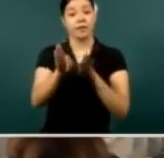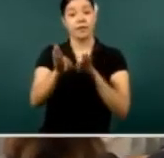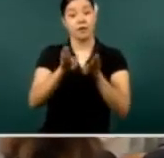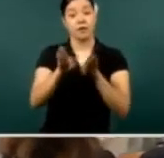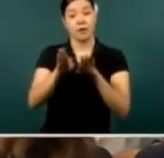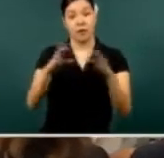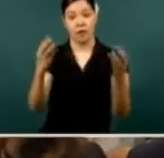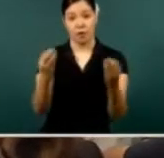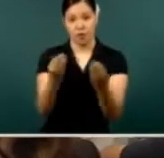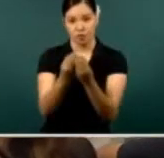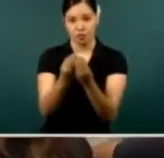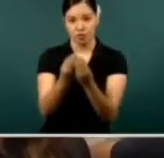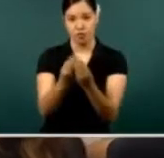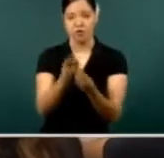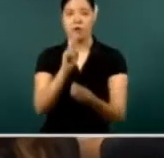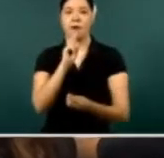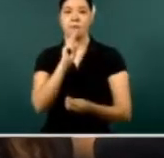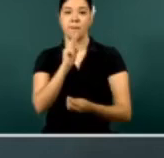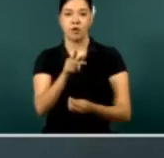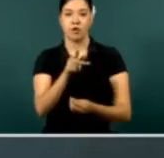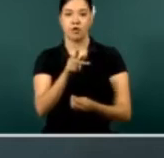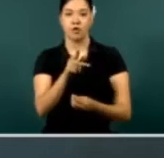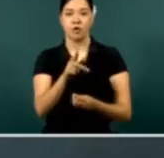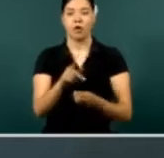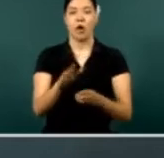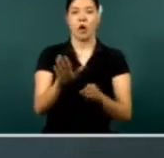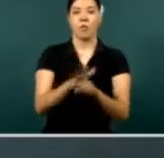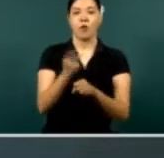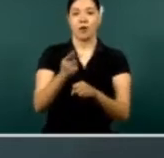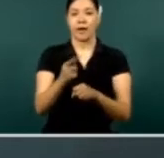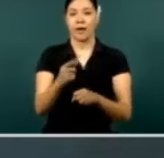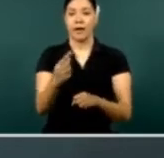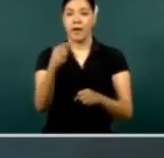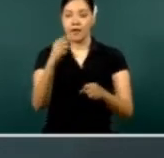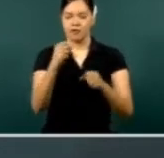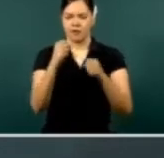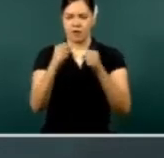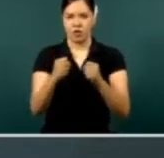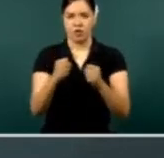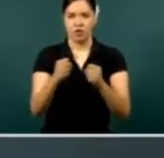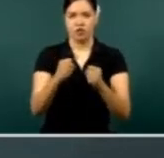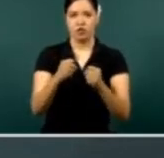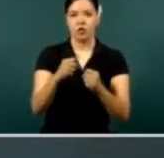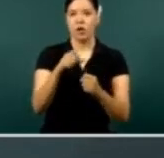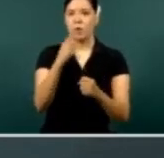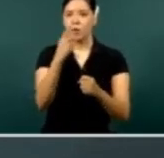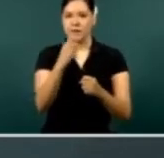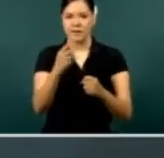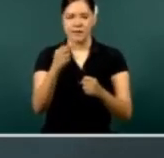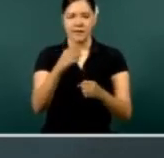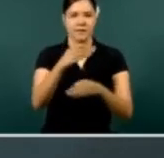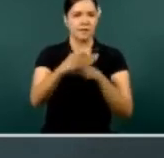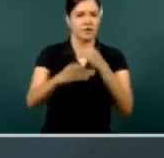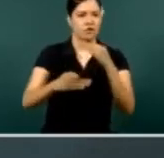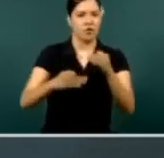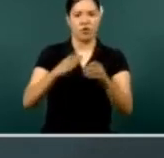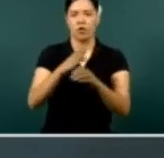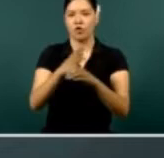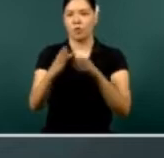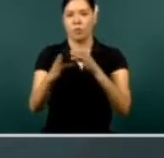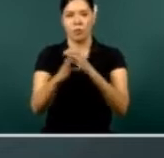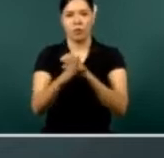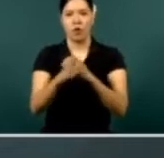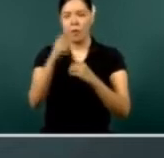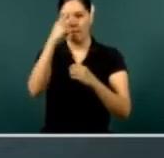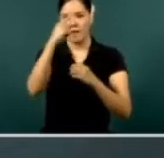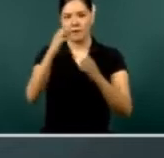we going to give better accountability, especially in this matter of security, because we need